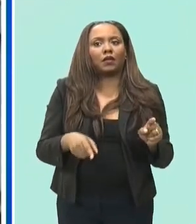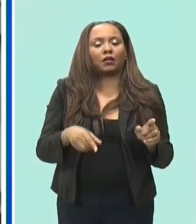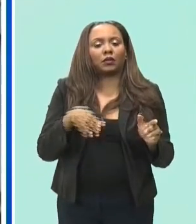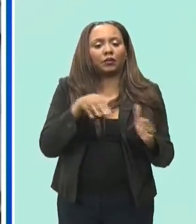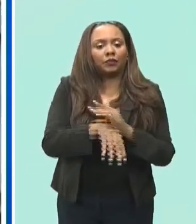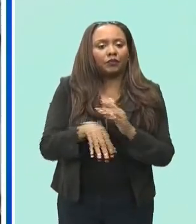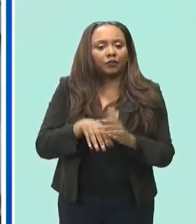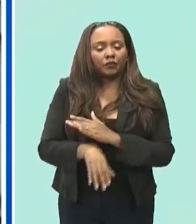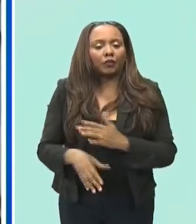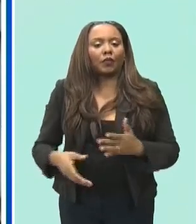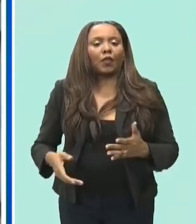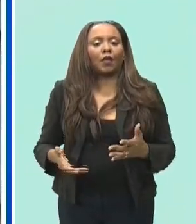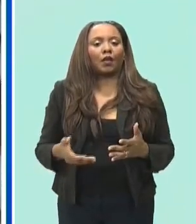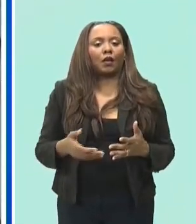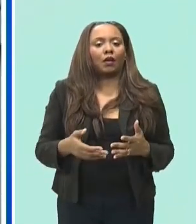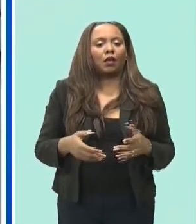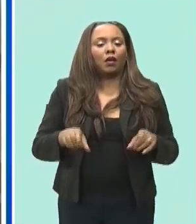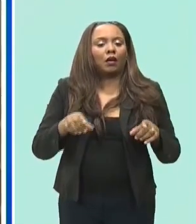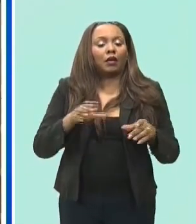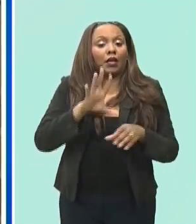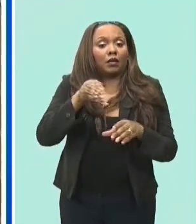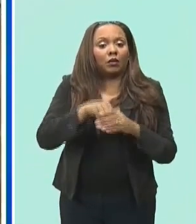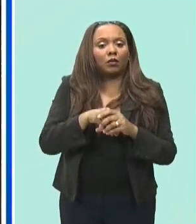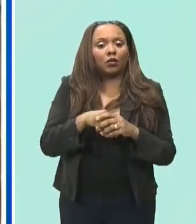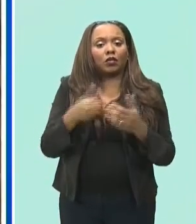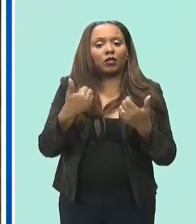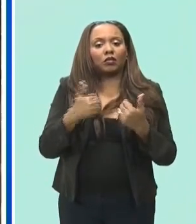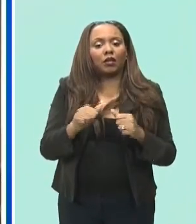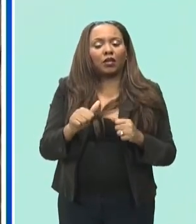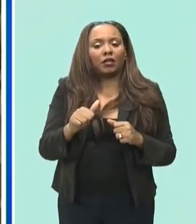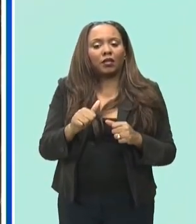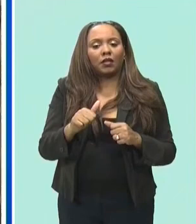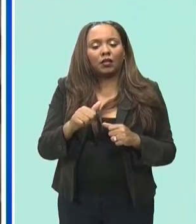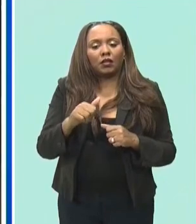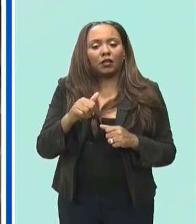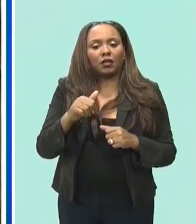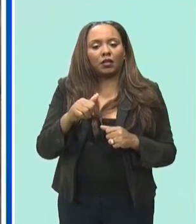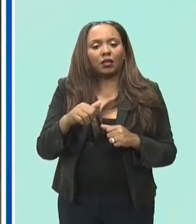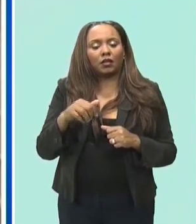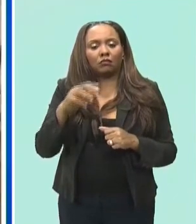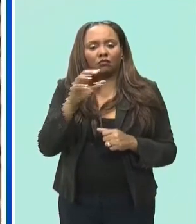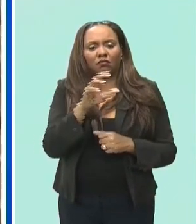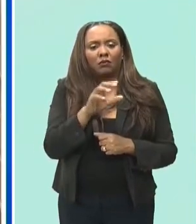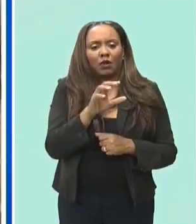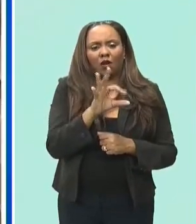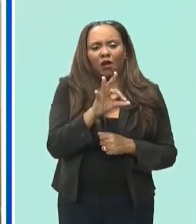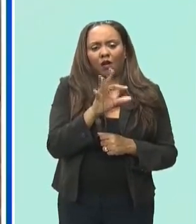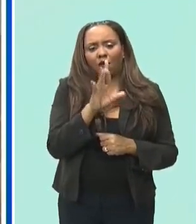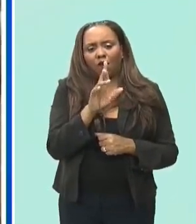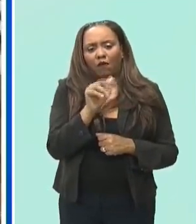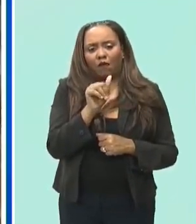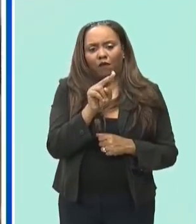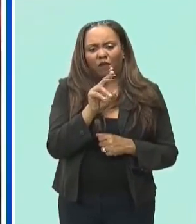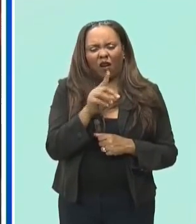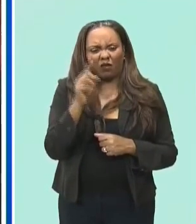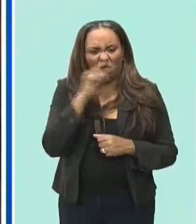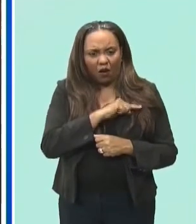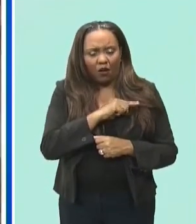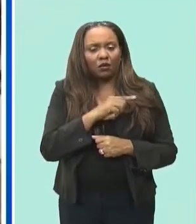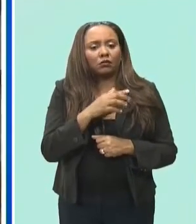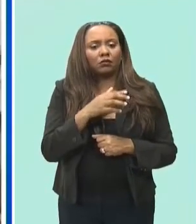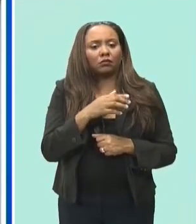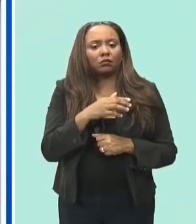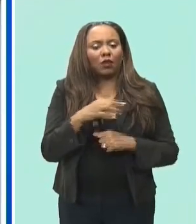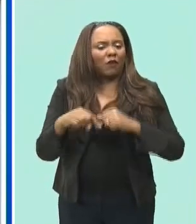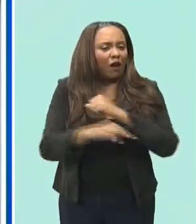conspiracy to defraud the government mr carew was also granted bail in the sum of five hundred thousand dollars as eight charges